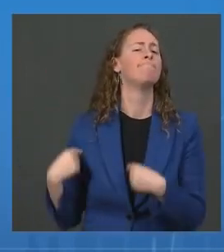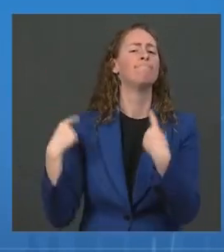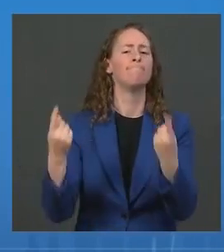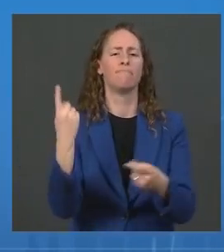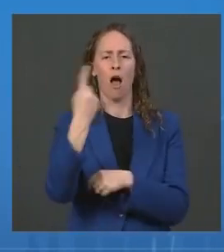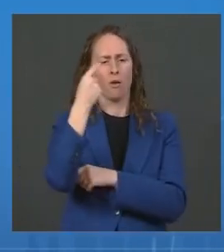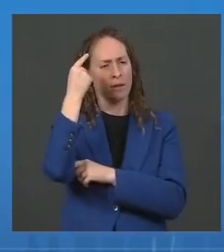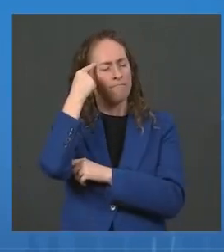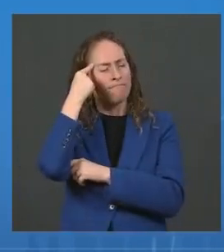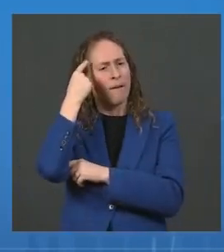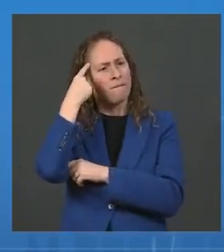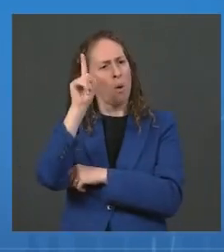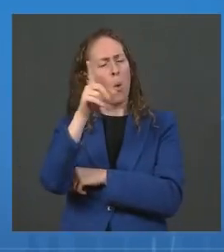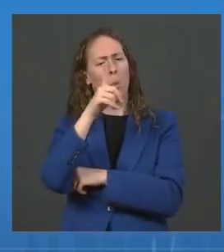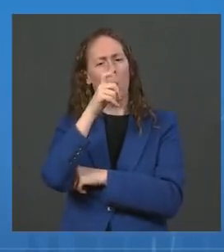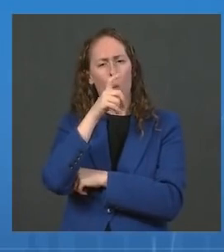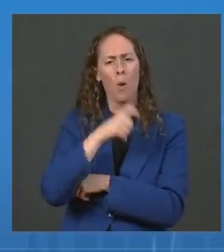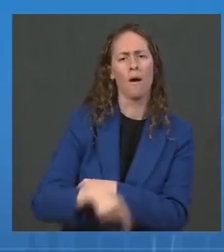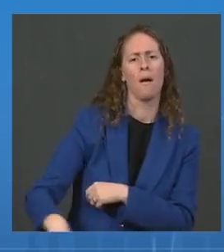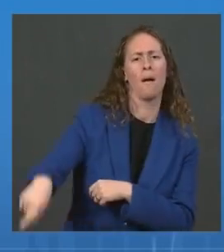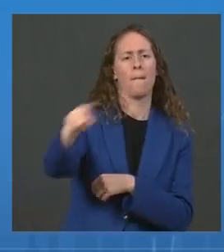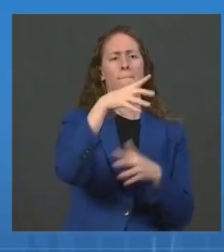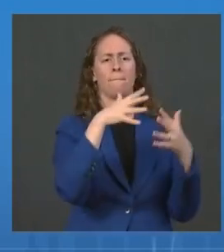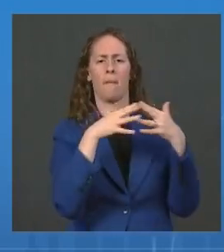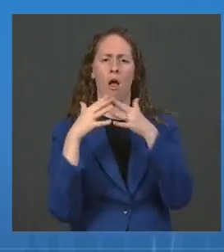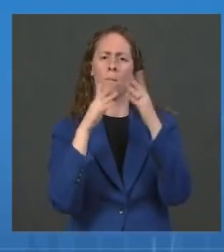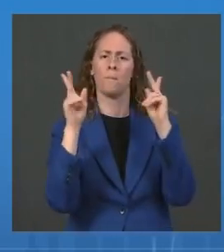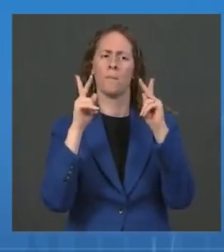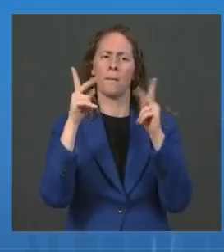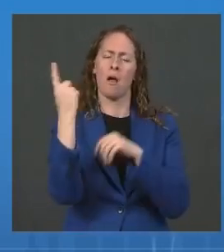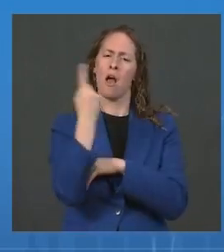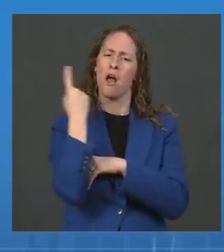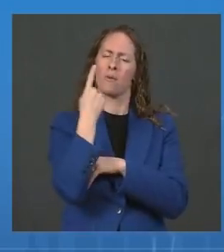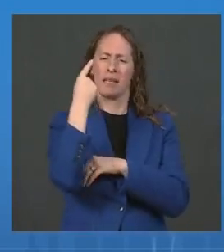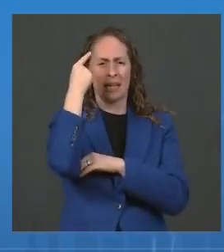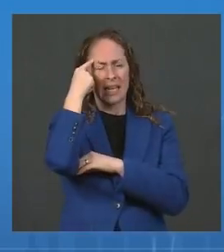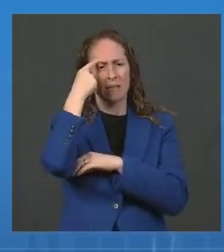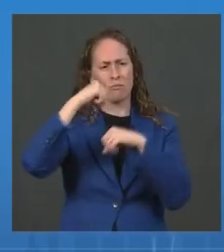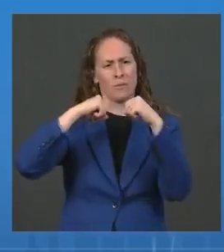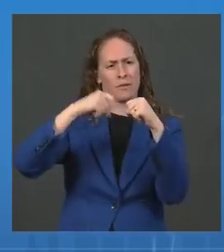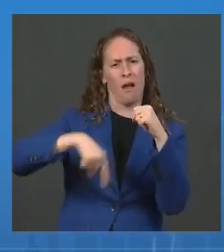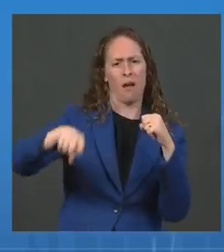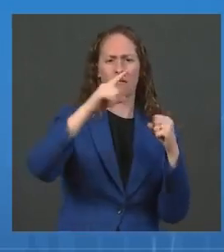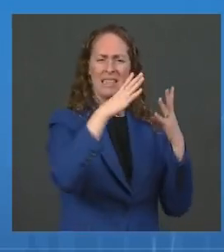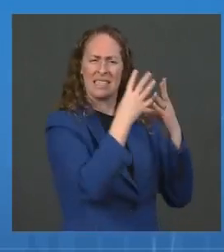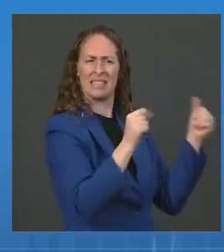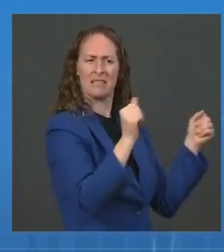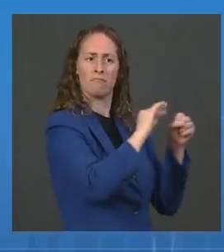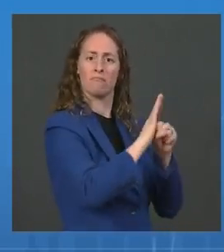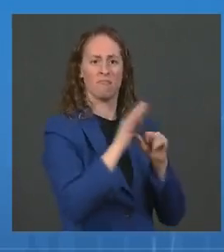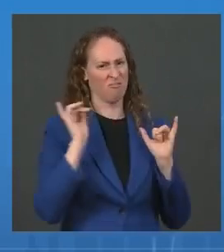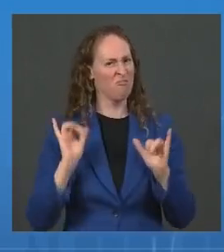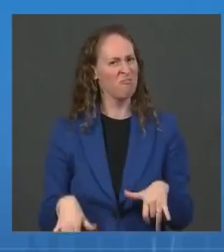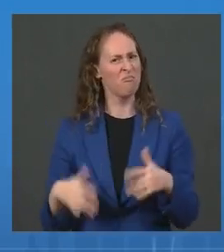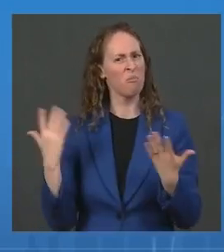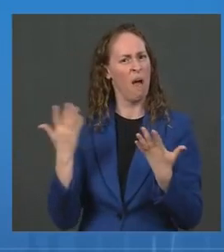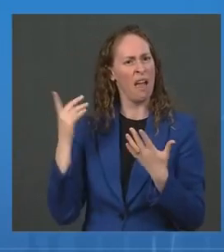to lead us out of the pandemic. That's exactly what he's done. The aggressive actions he outlined